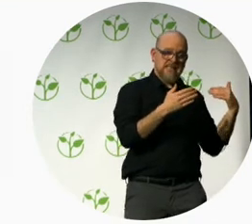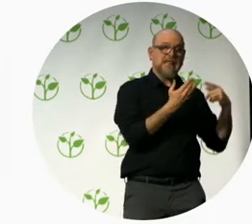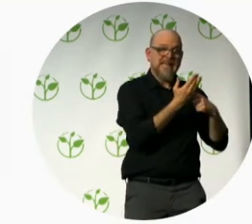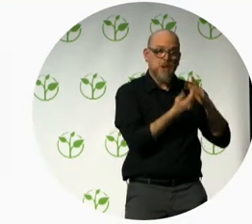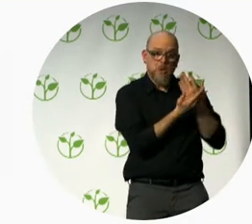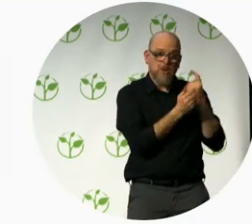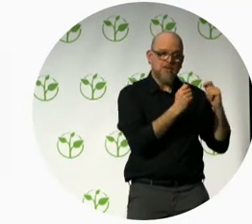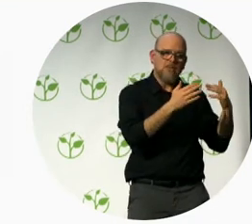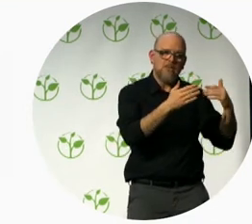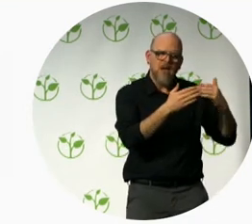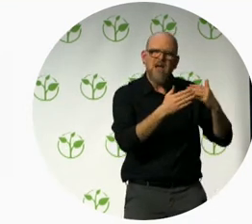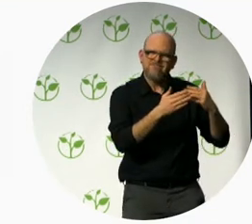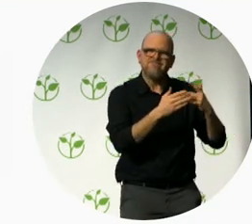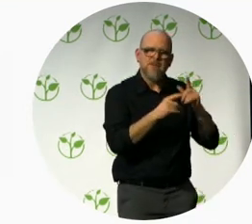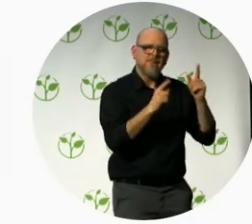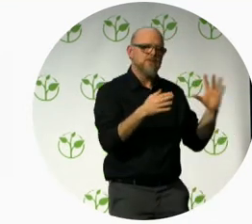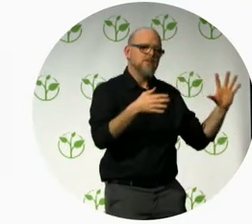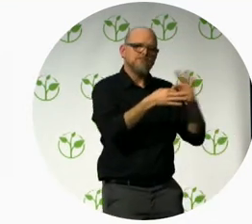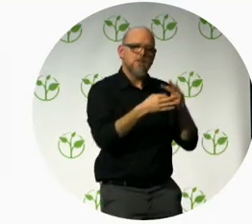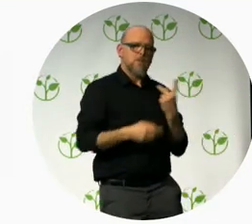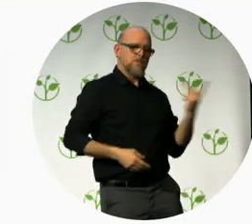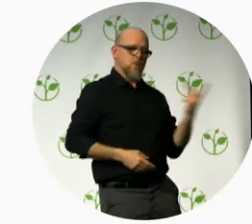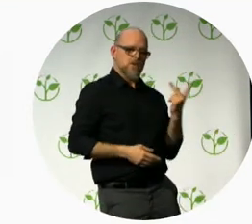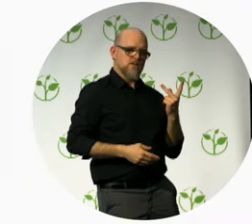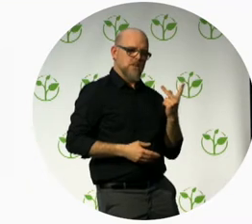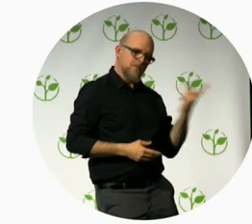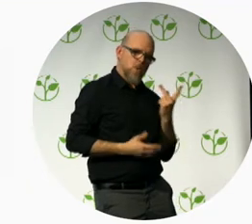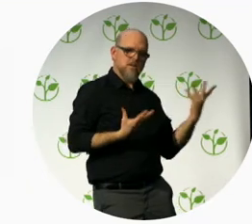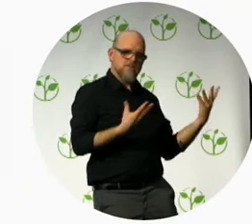In Israel, website, application,